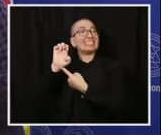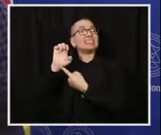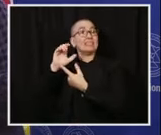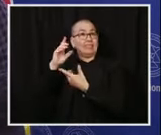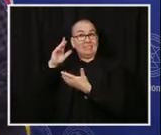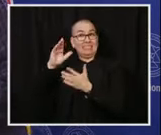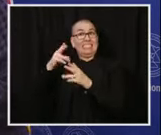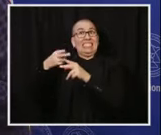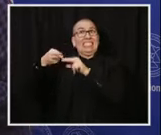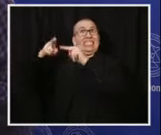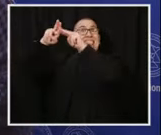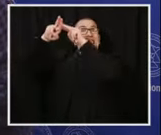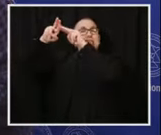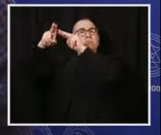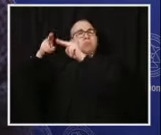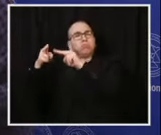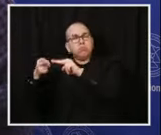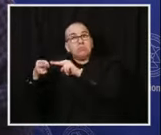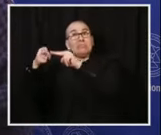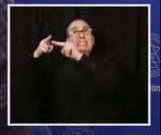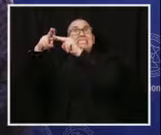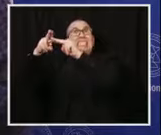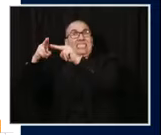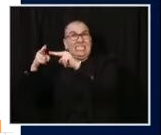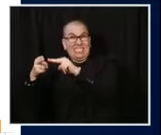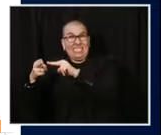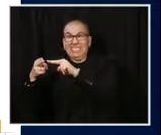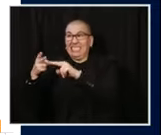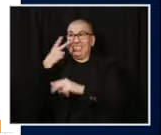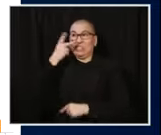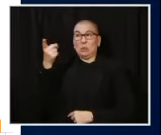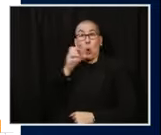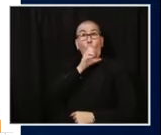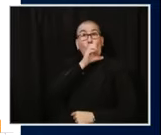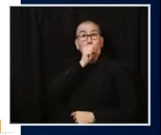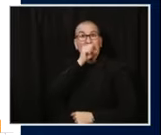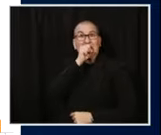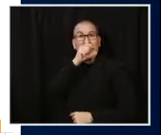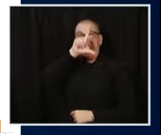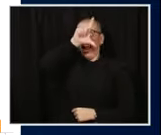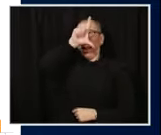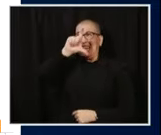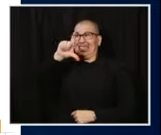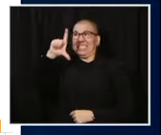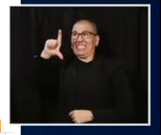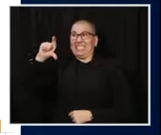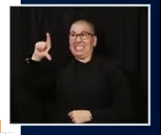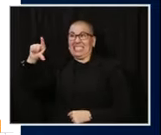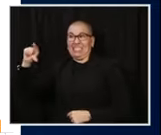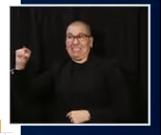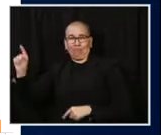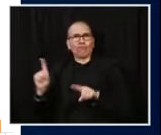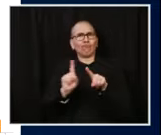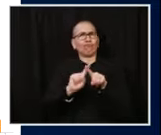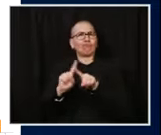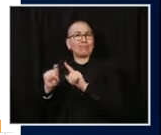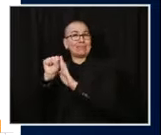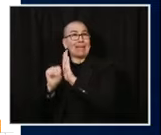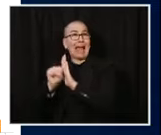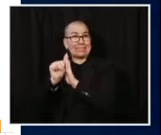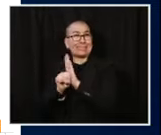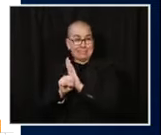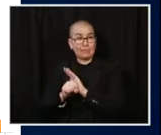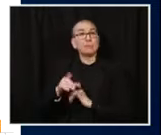states. And that is something to be celebrated. According to the most recent data from the Centers for Medicare and Medicaid,